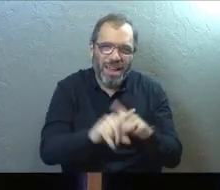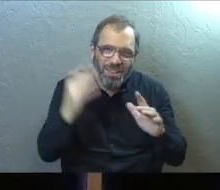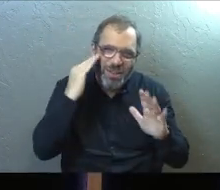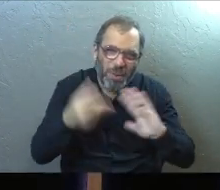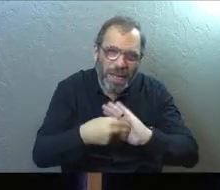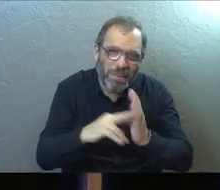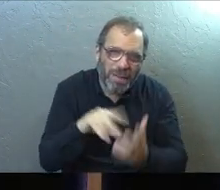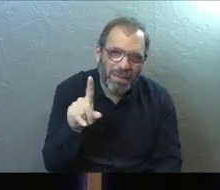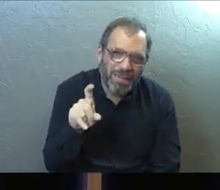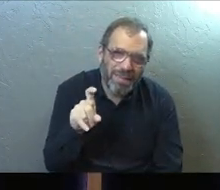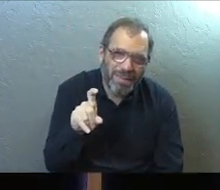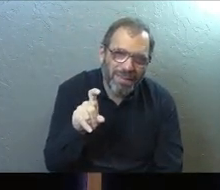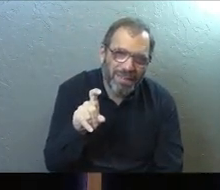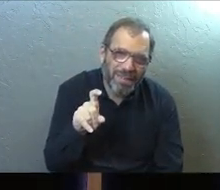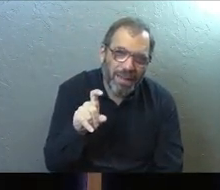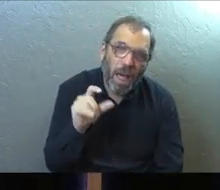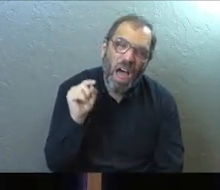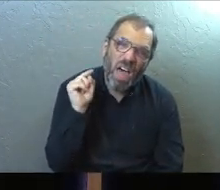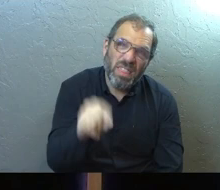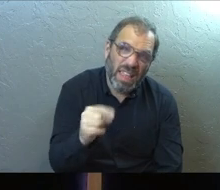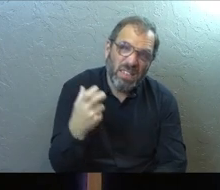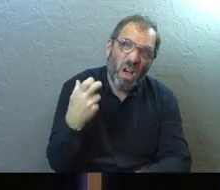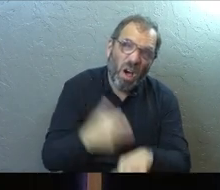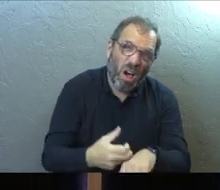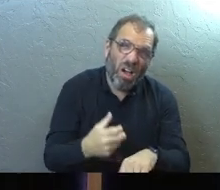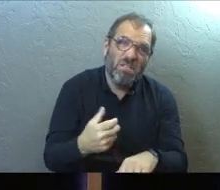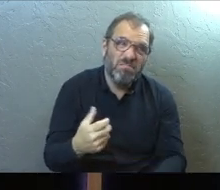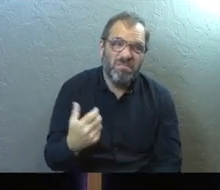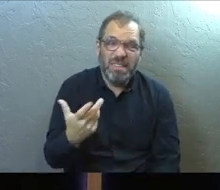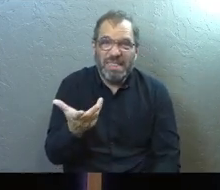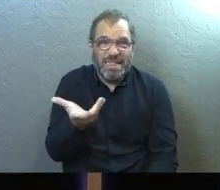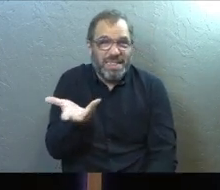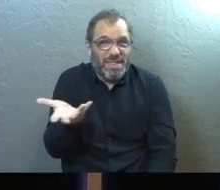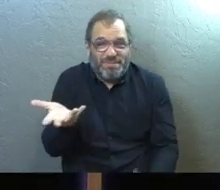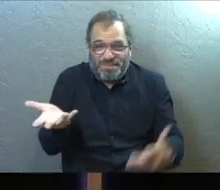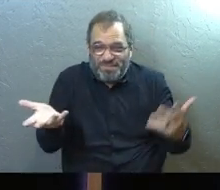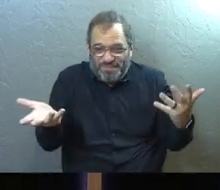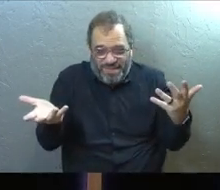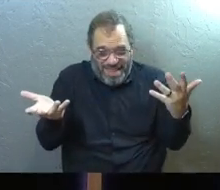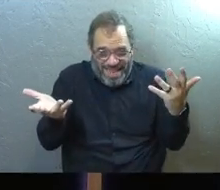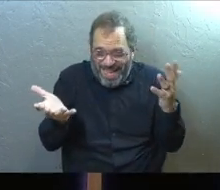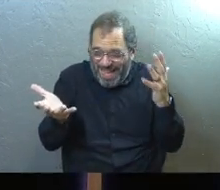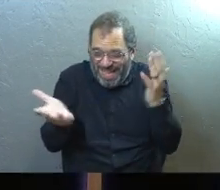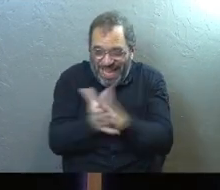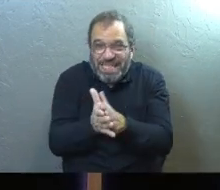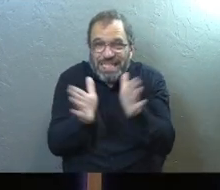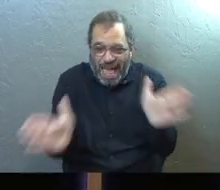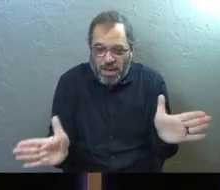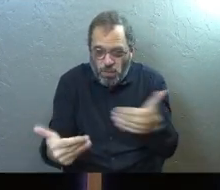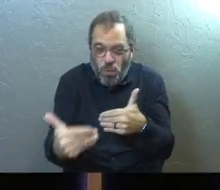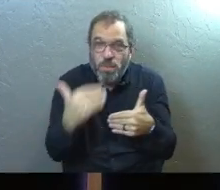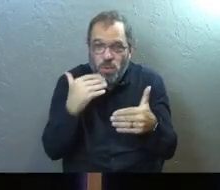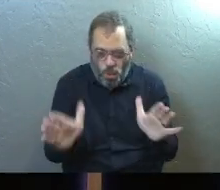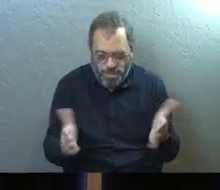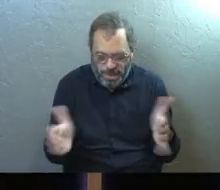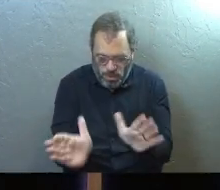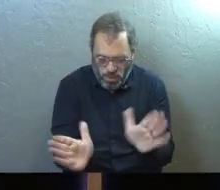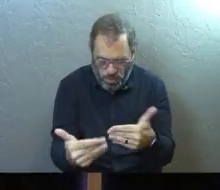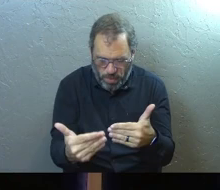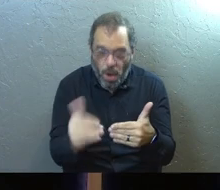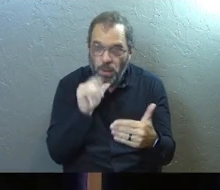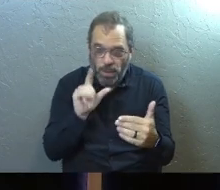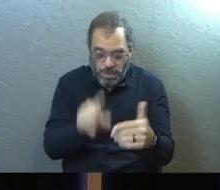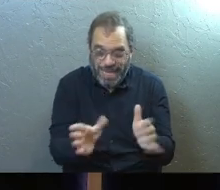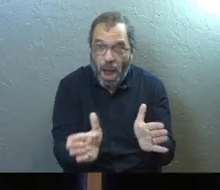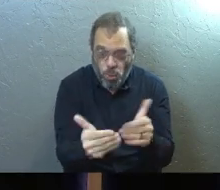you know what I'm talking about? Because this stuff is hard. And this stuff is like a, it's like a room in your house that's closed and we don't